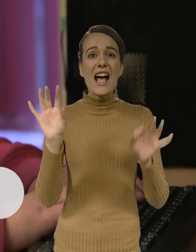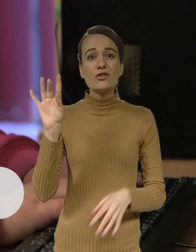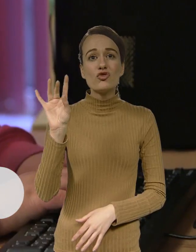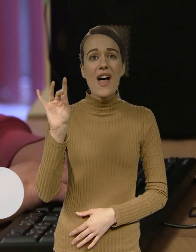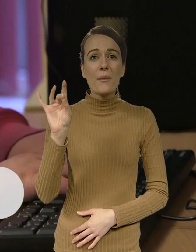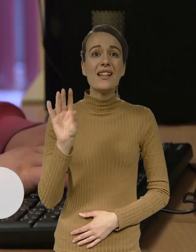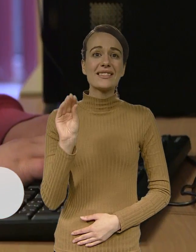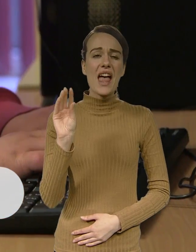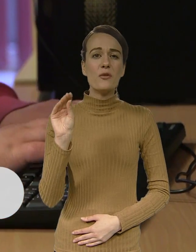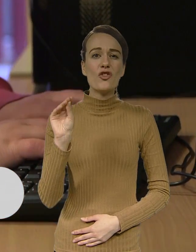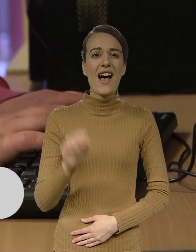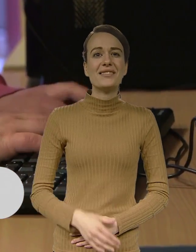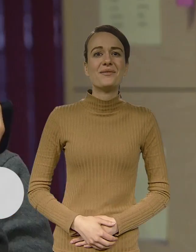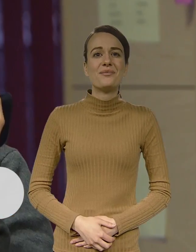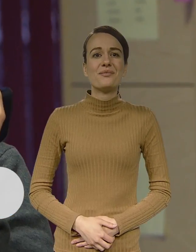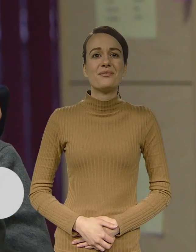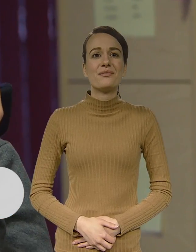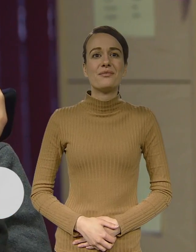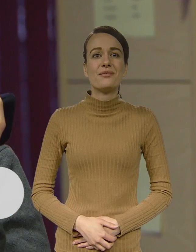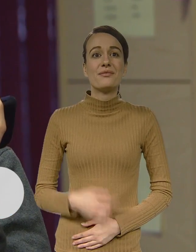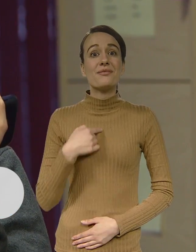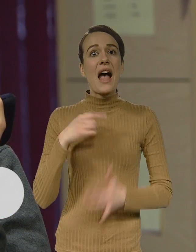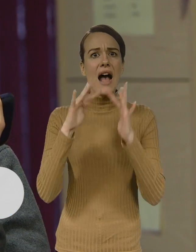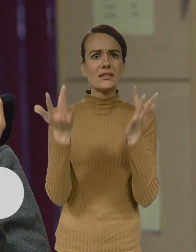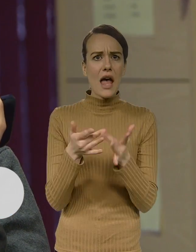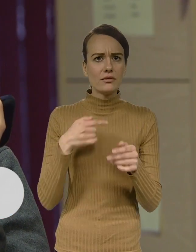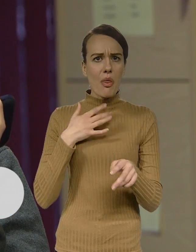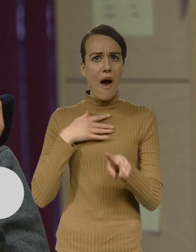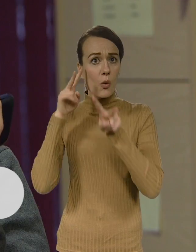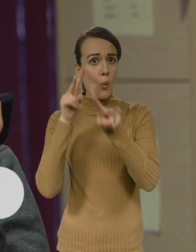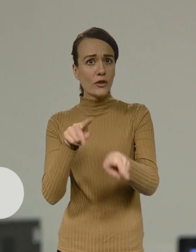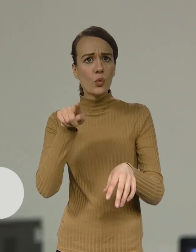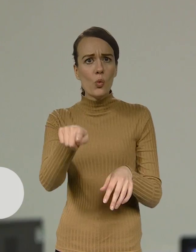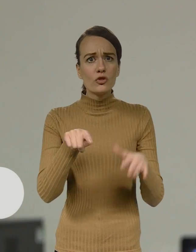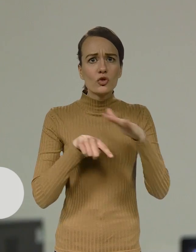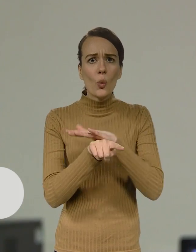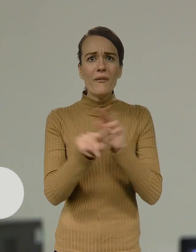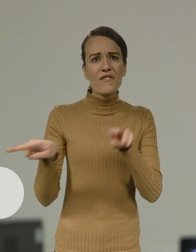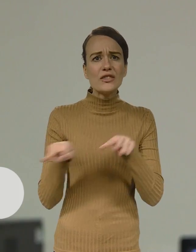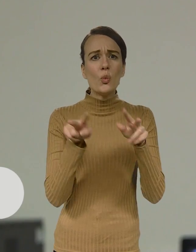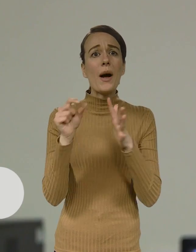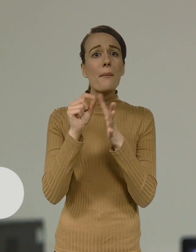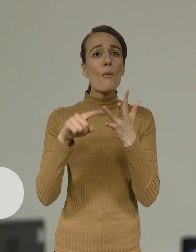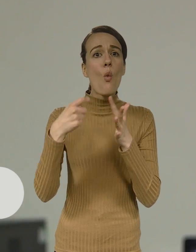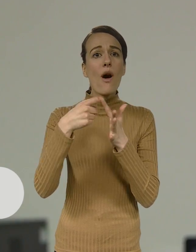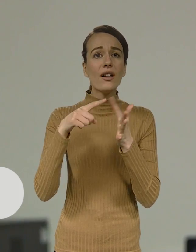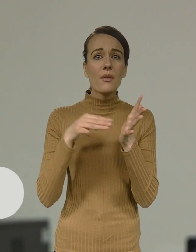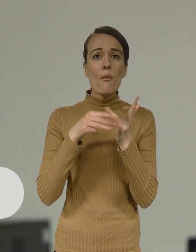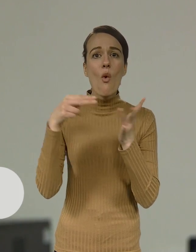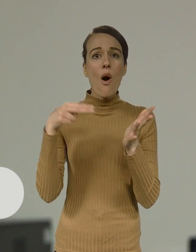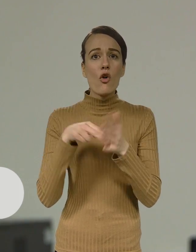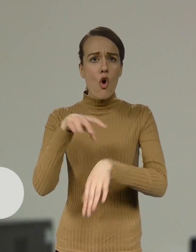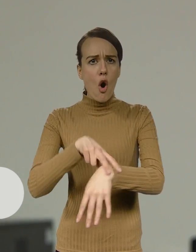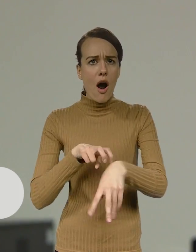Instagram, Snapchat. When I go on the internet, I watch YouTube videos like